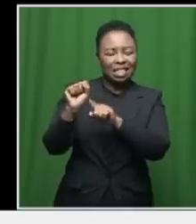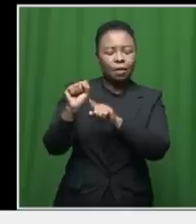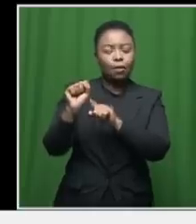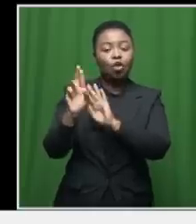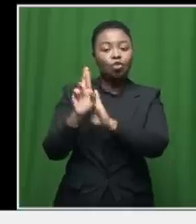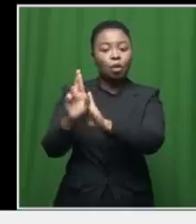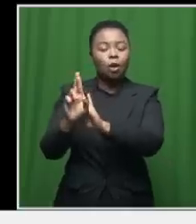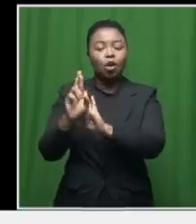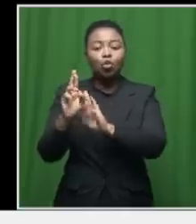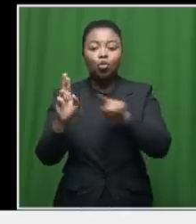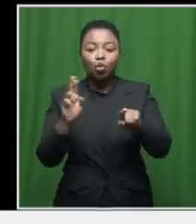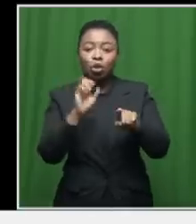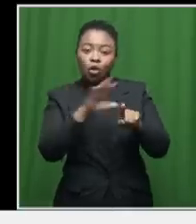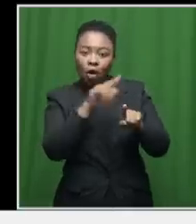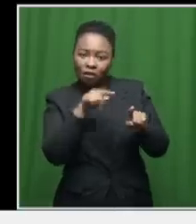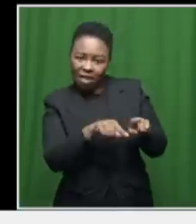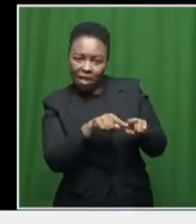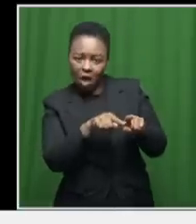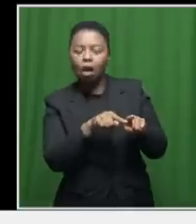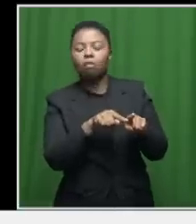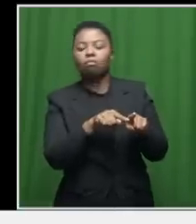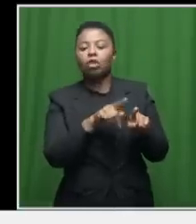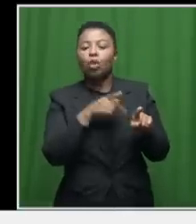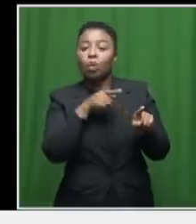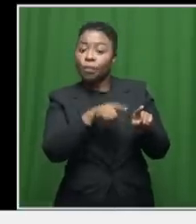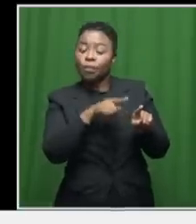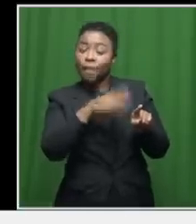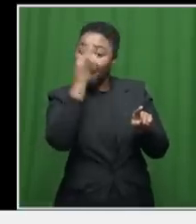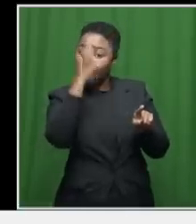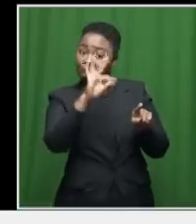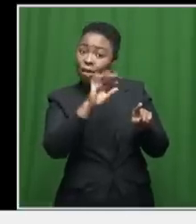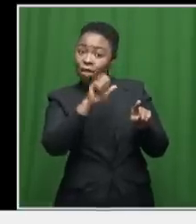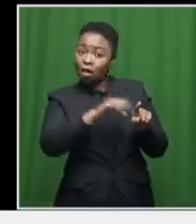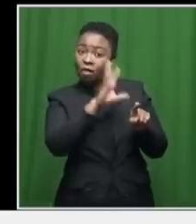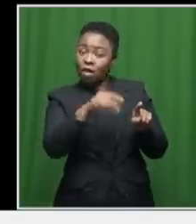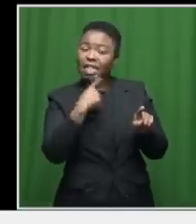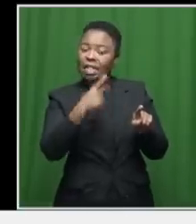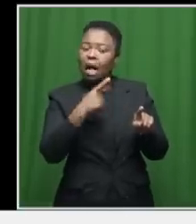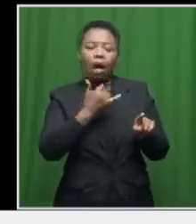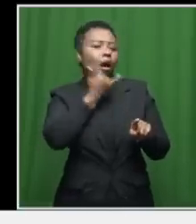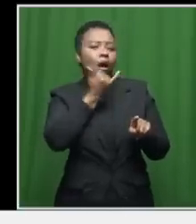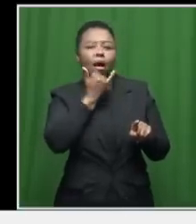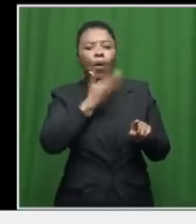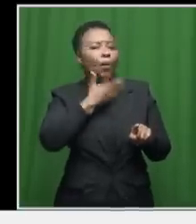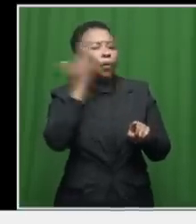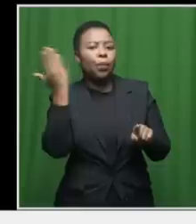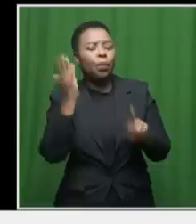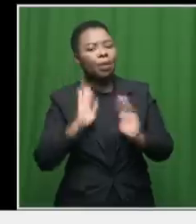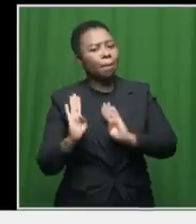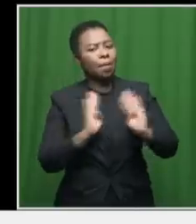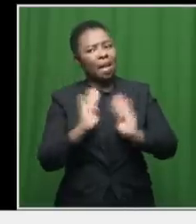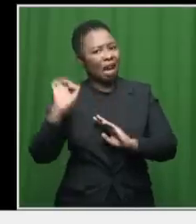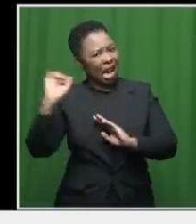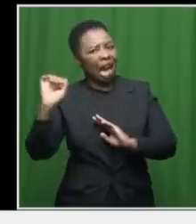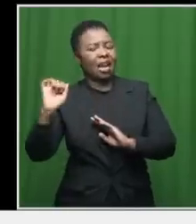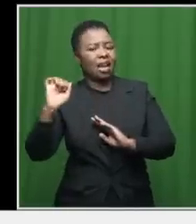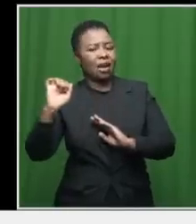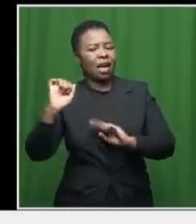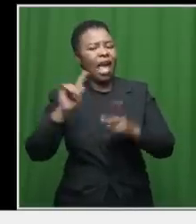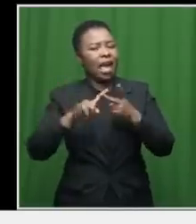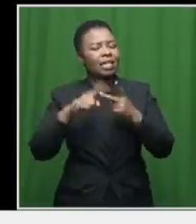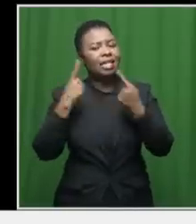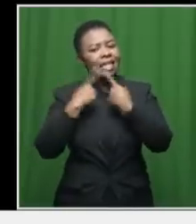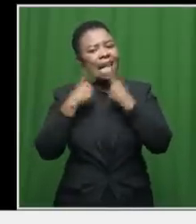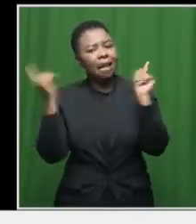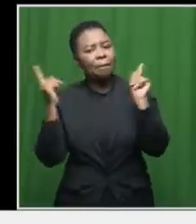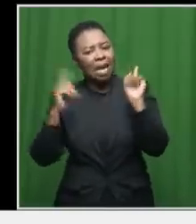and expressed the South African government's utter displeasure with his conduct and statements